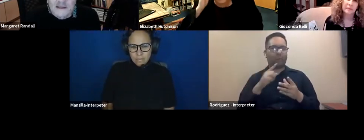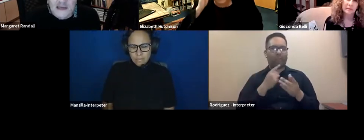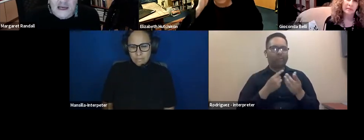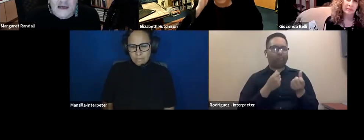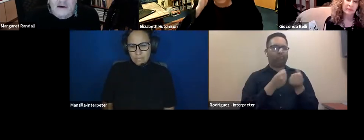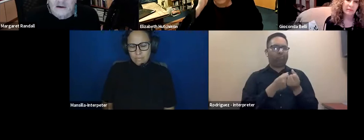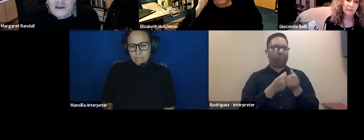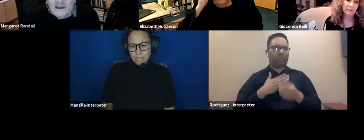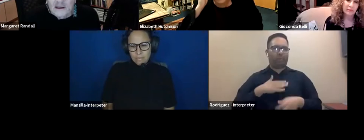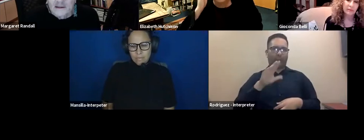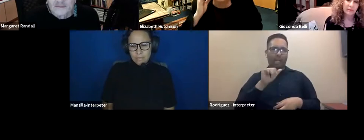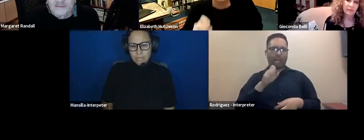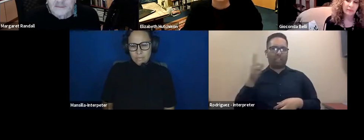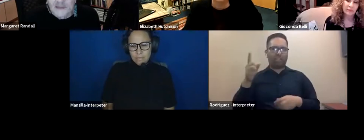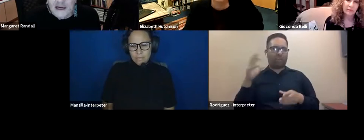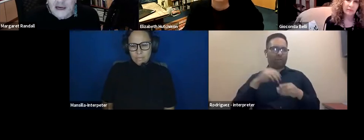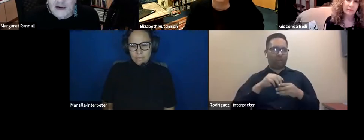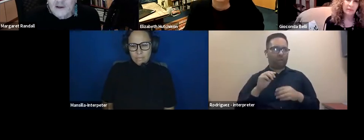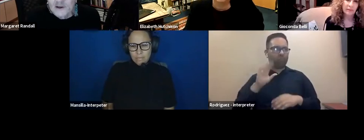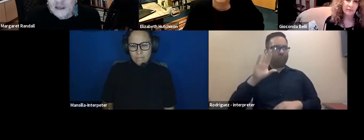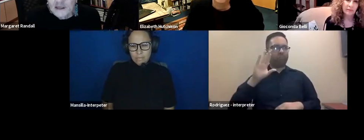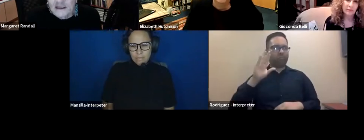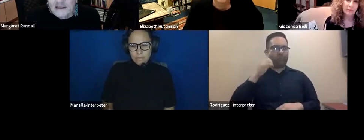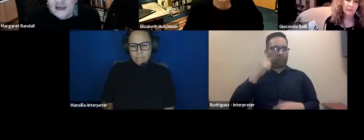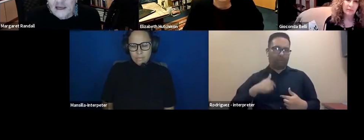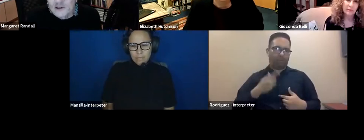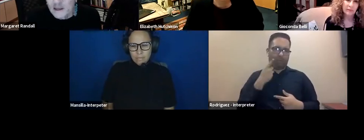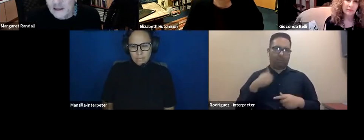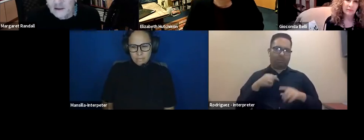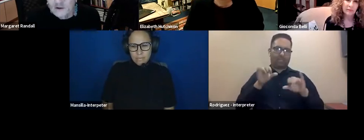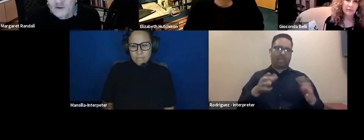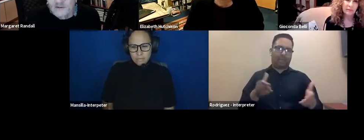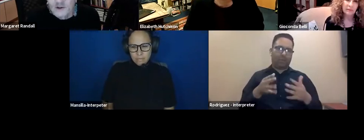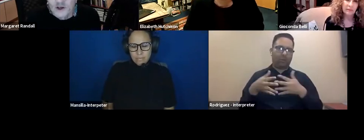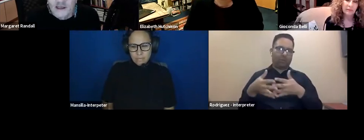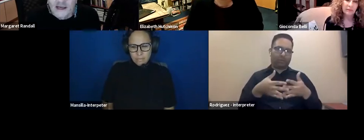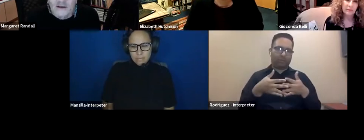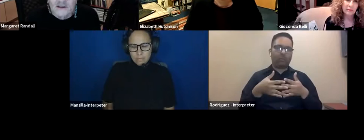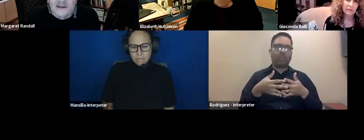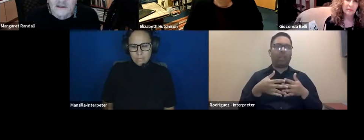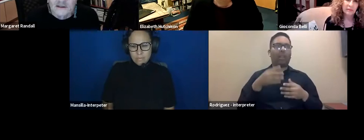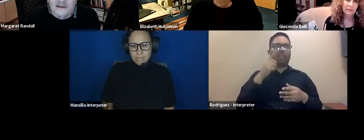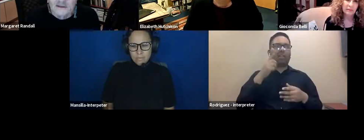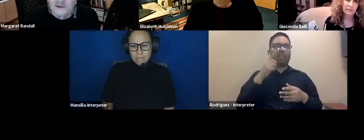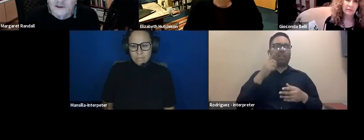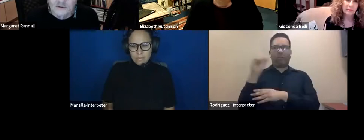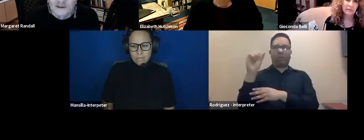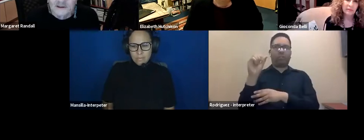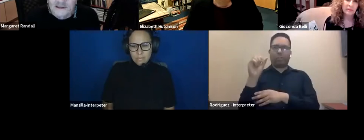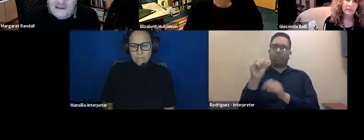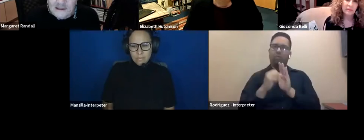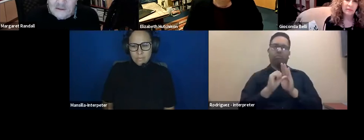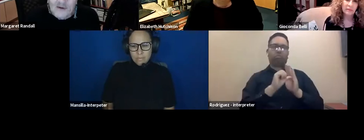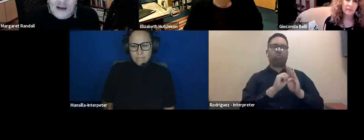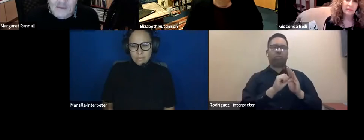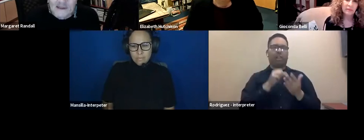staying here. I also think that, and so I think that those revolutionary letters of hers were,